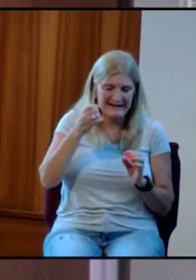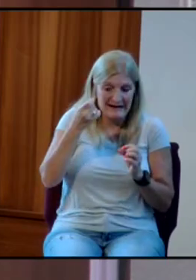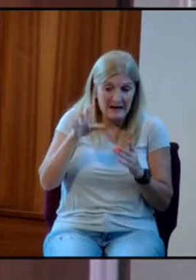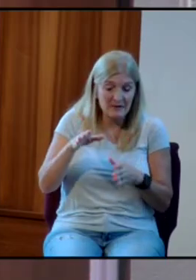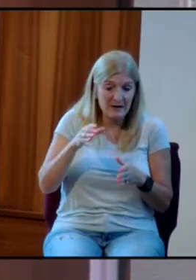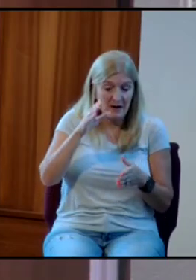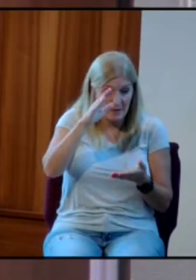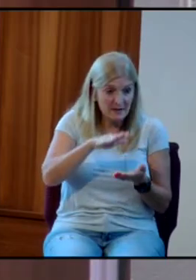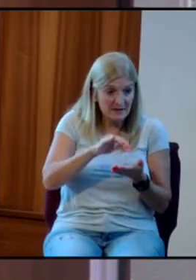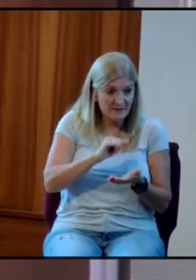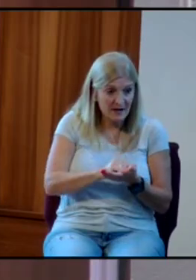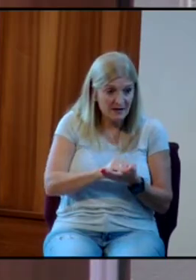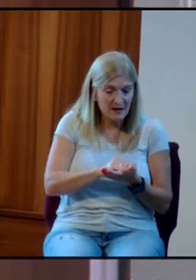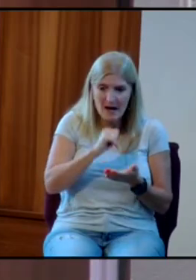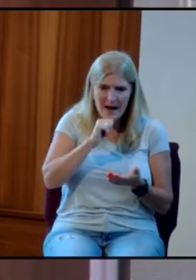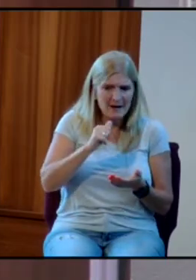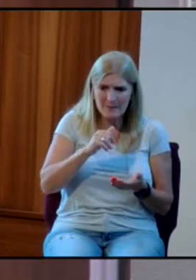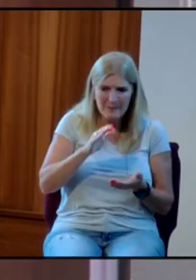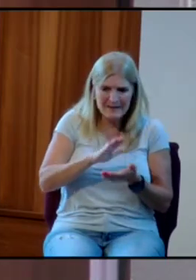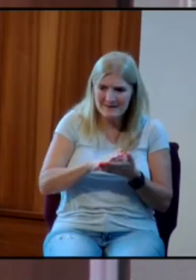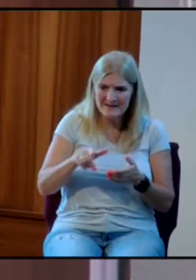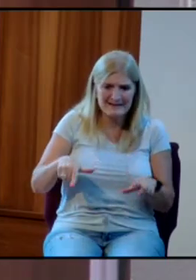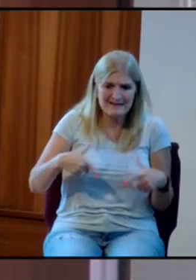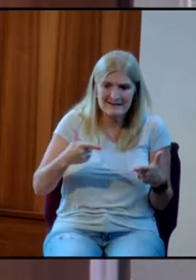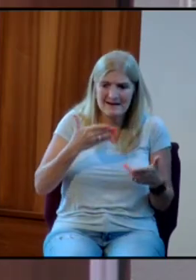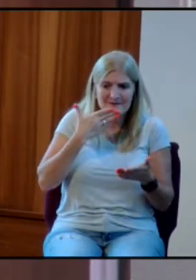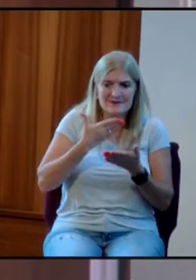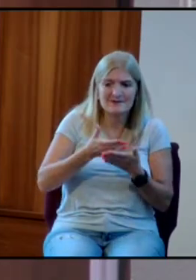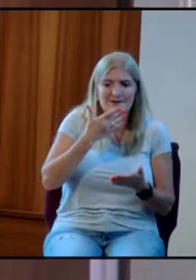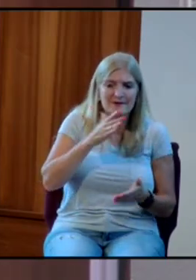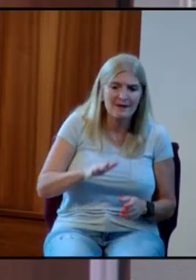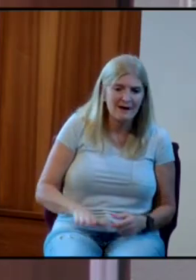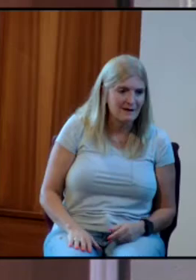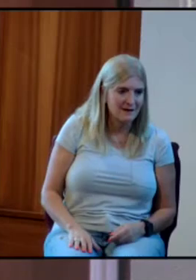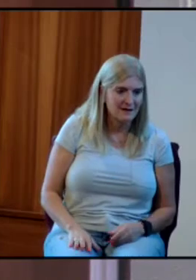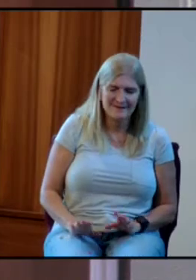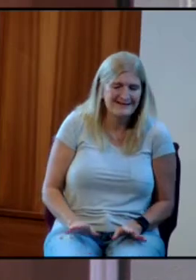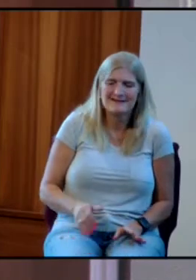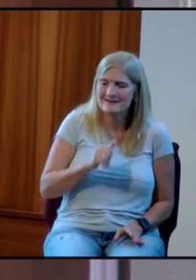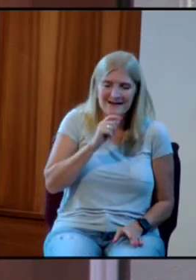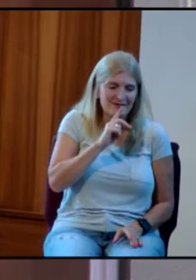this is all random and good luck. I don't have that much faith.